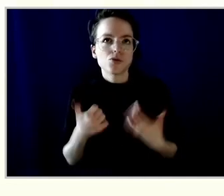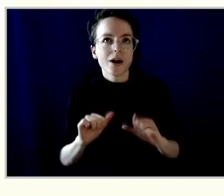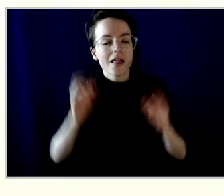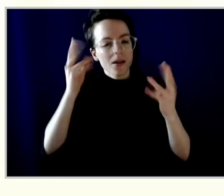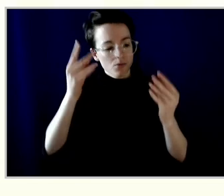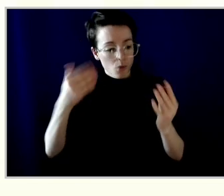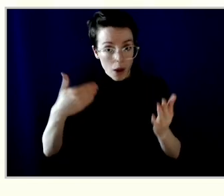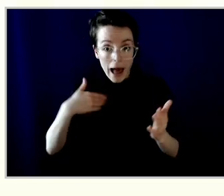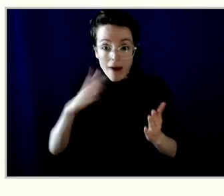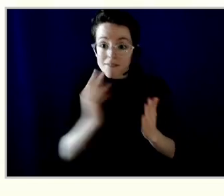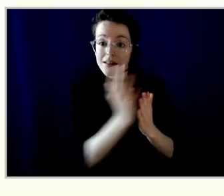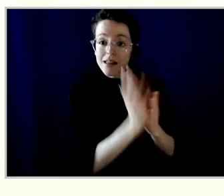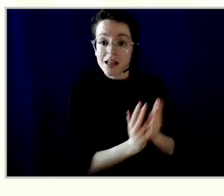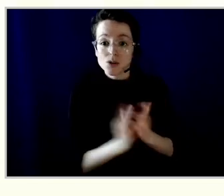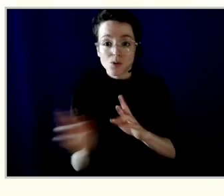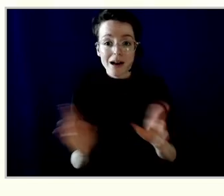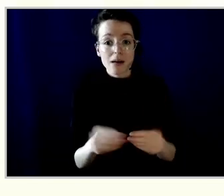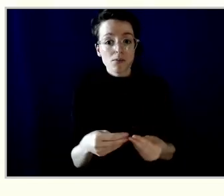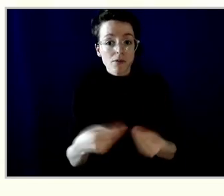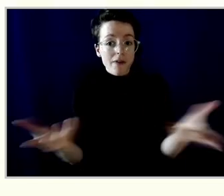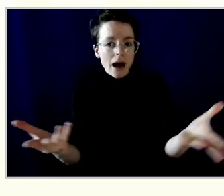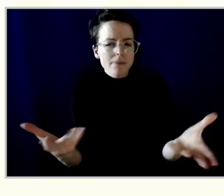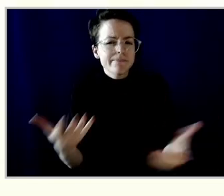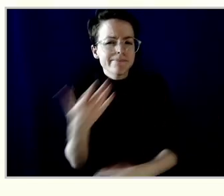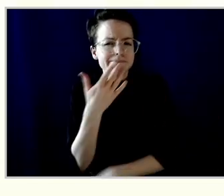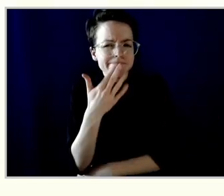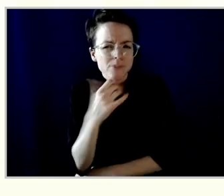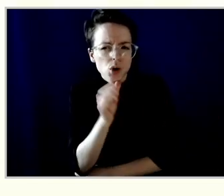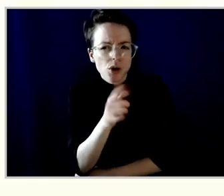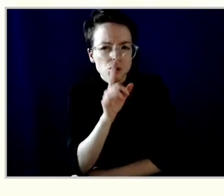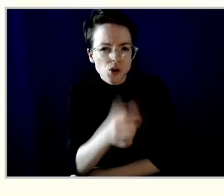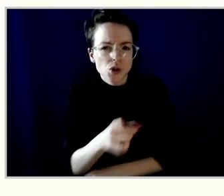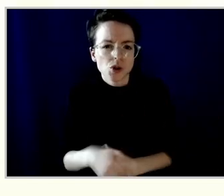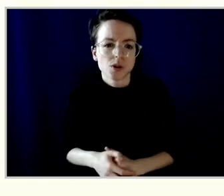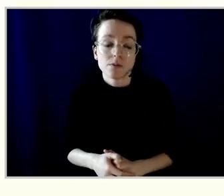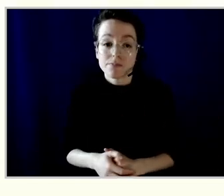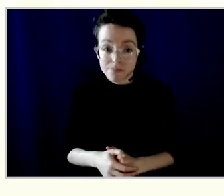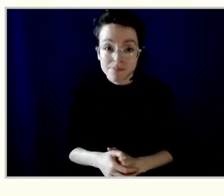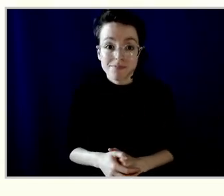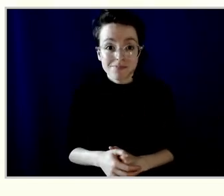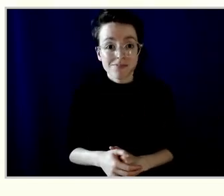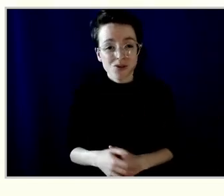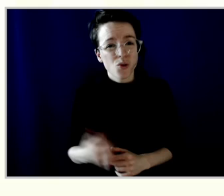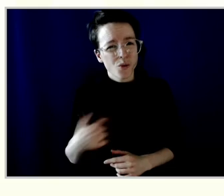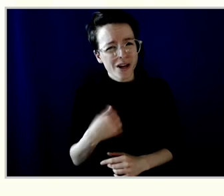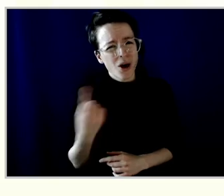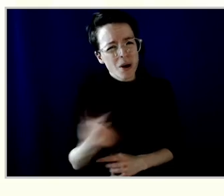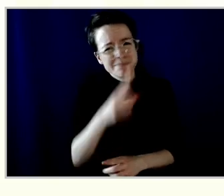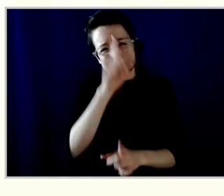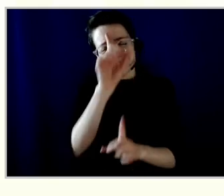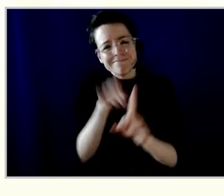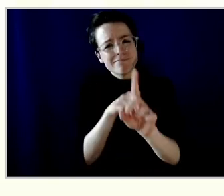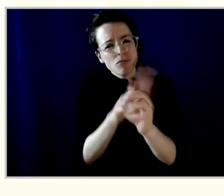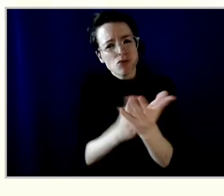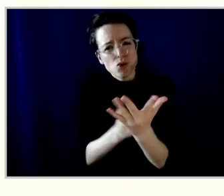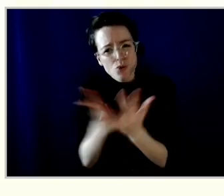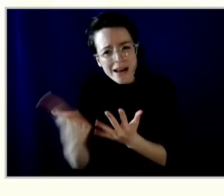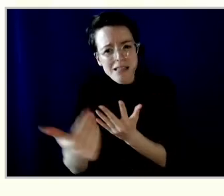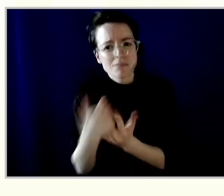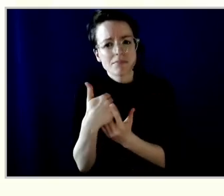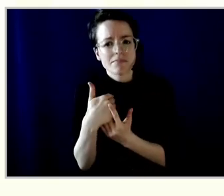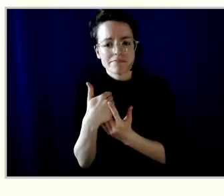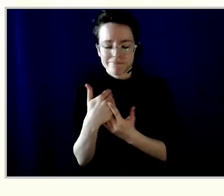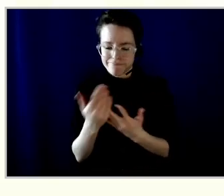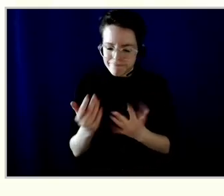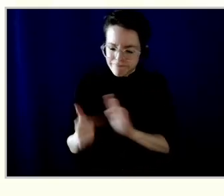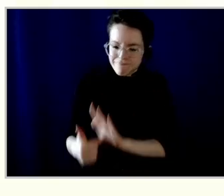You know, I think what I would say is that certainly we try to be very transparent in all of our work, including through our annual reports